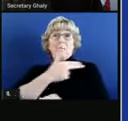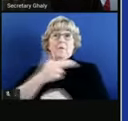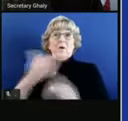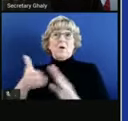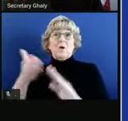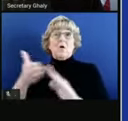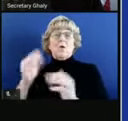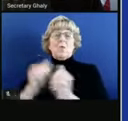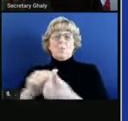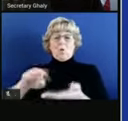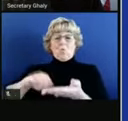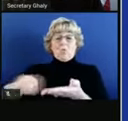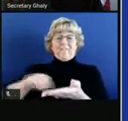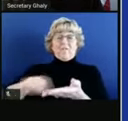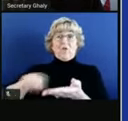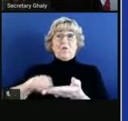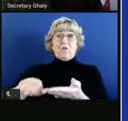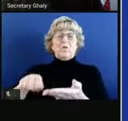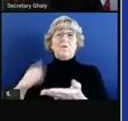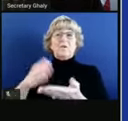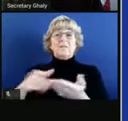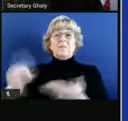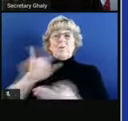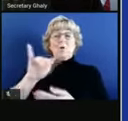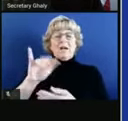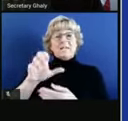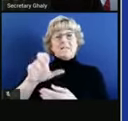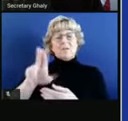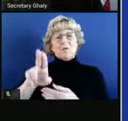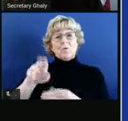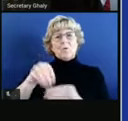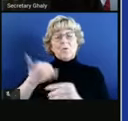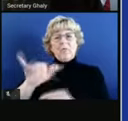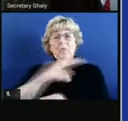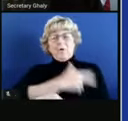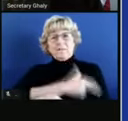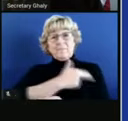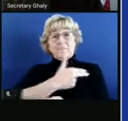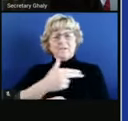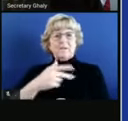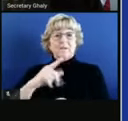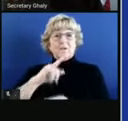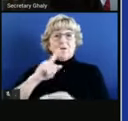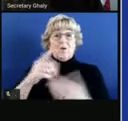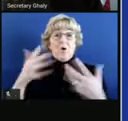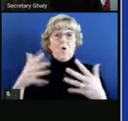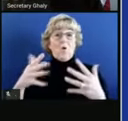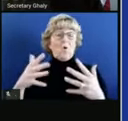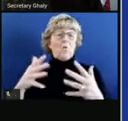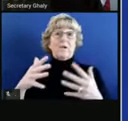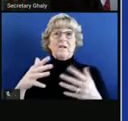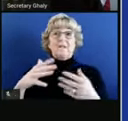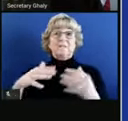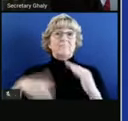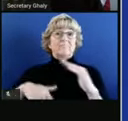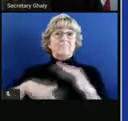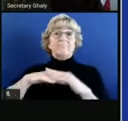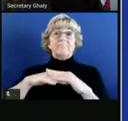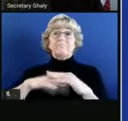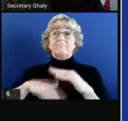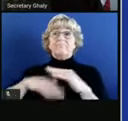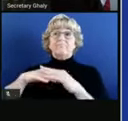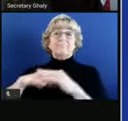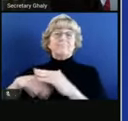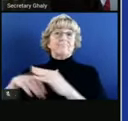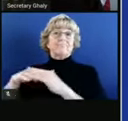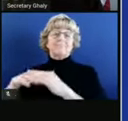with a waiver. And some of these intensive care units in those hospitals are already being pressed to a significant